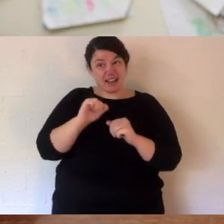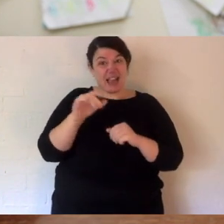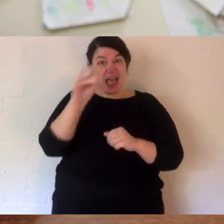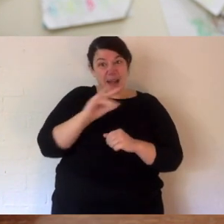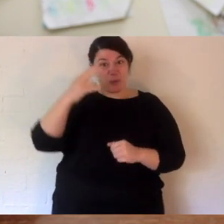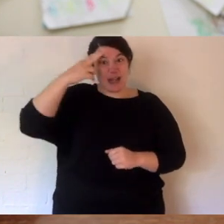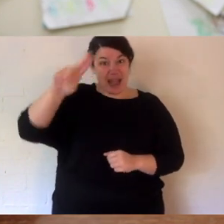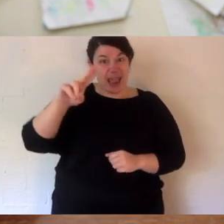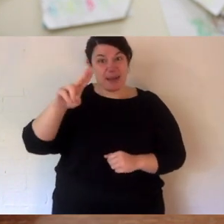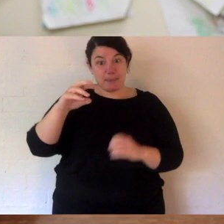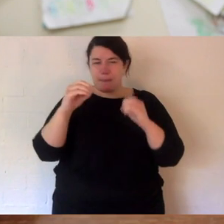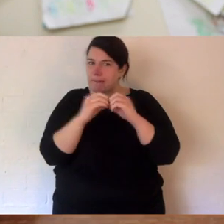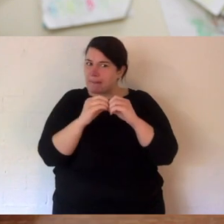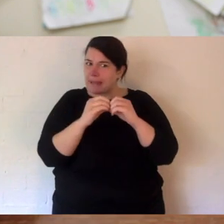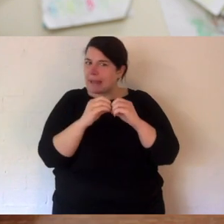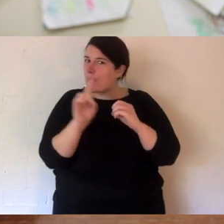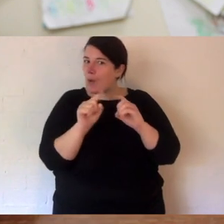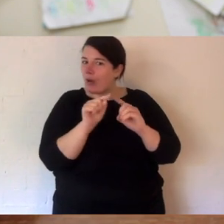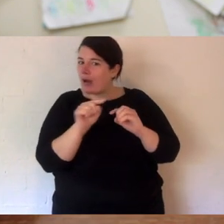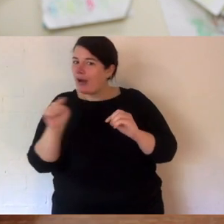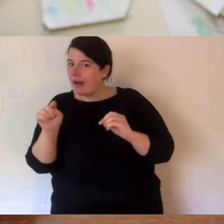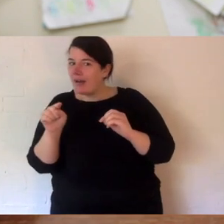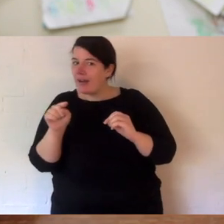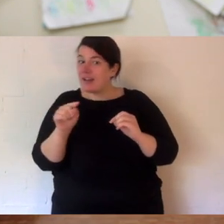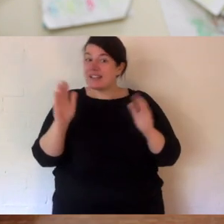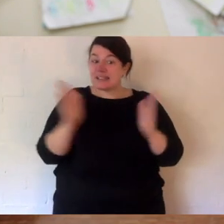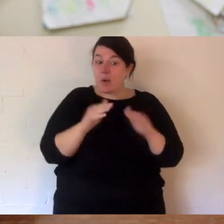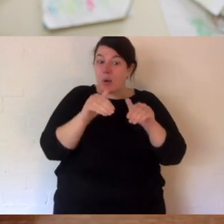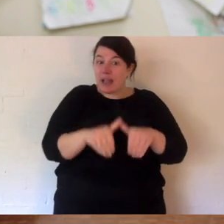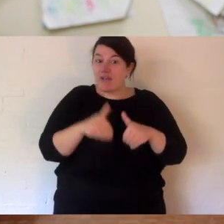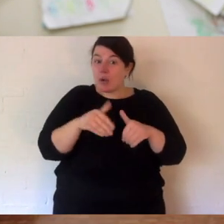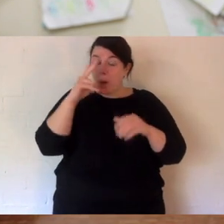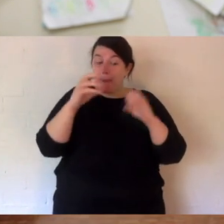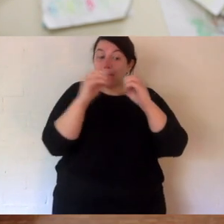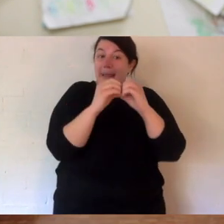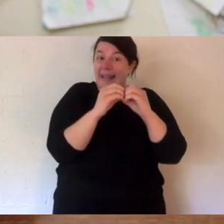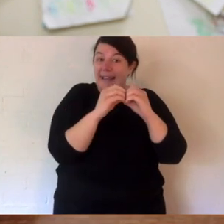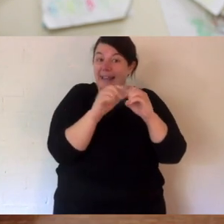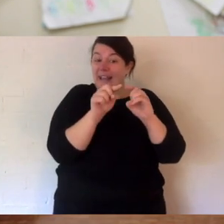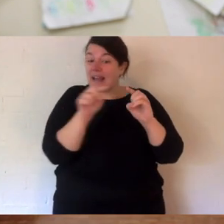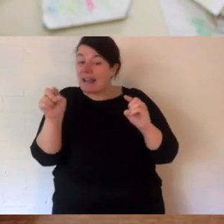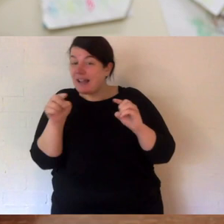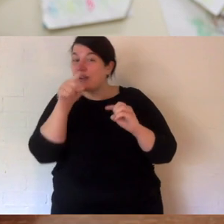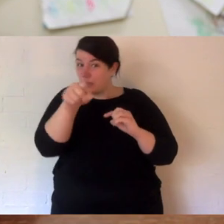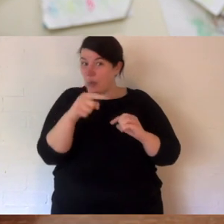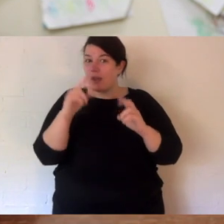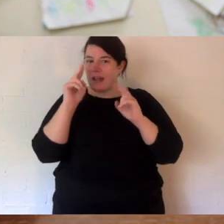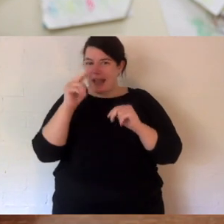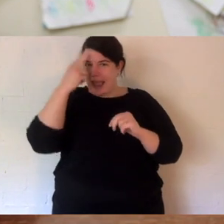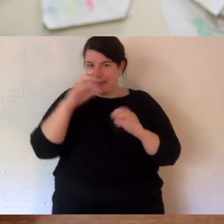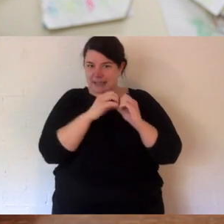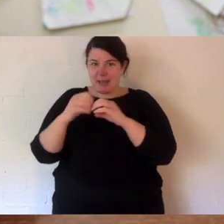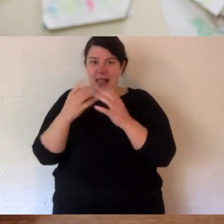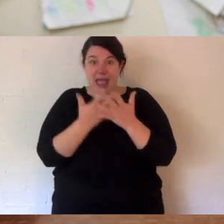I'm not going to tell you. I've given you enough clues. They're a small macropod, a small kangaroo, called a betong. You figure it out.